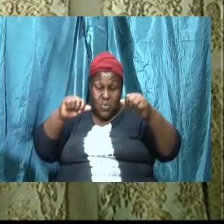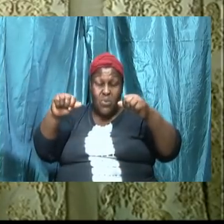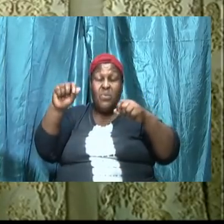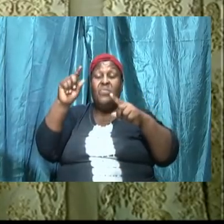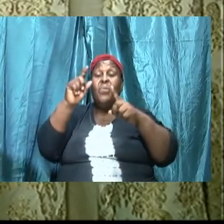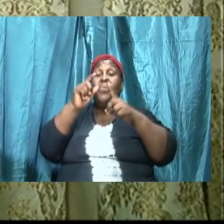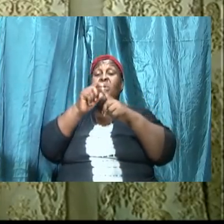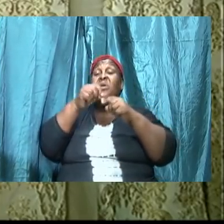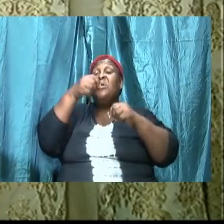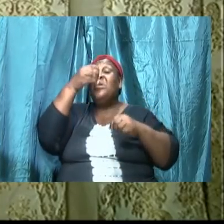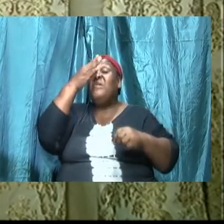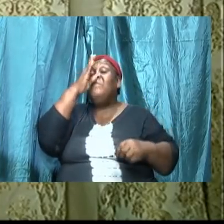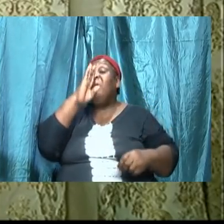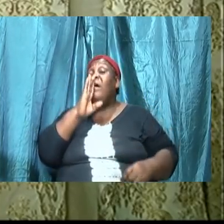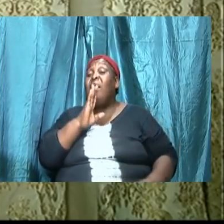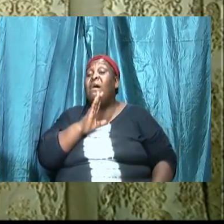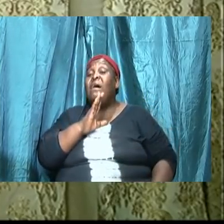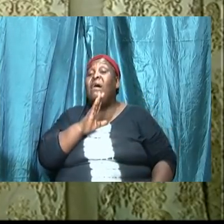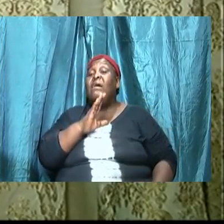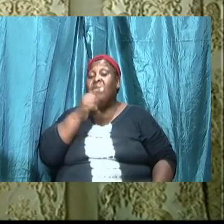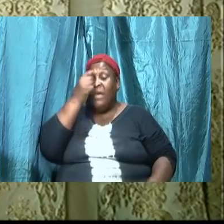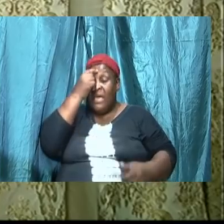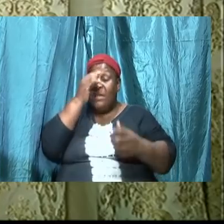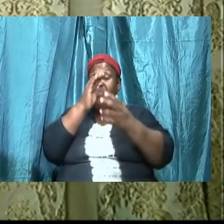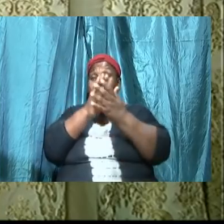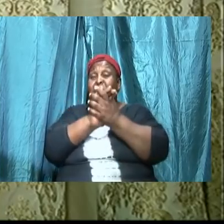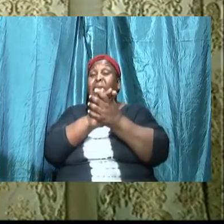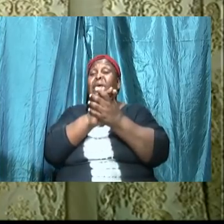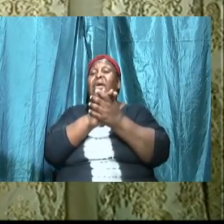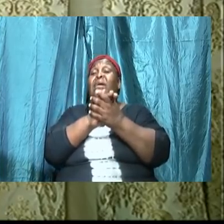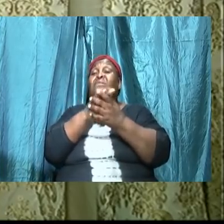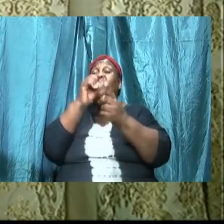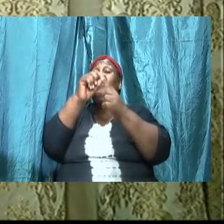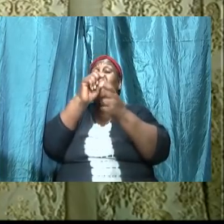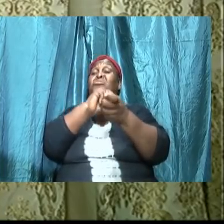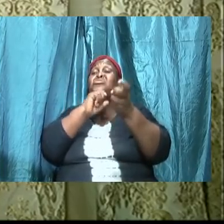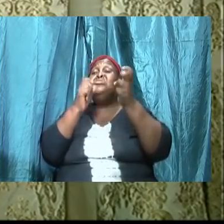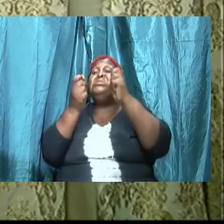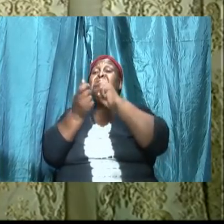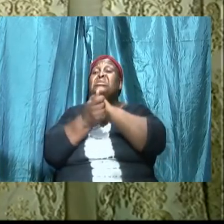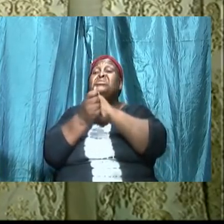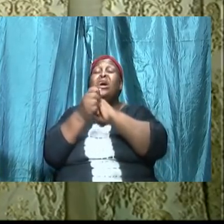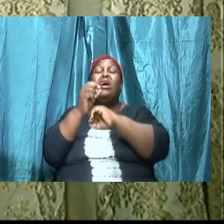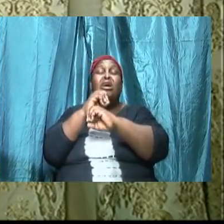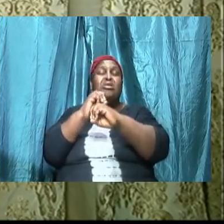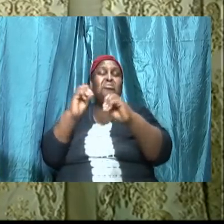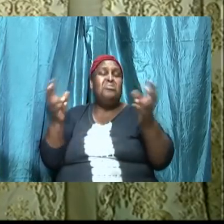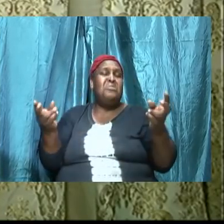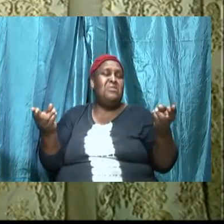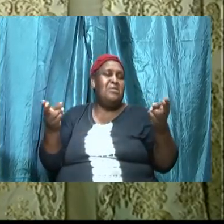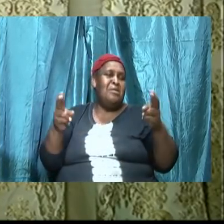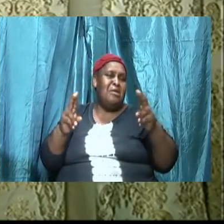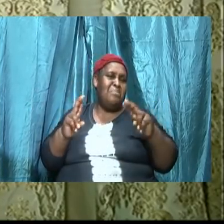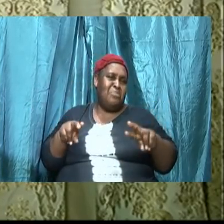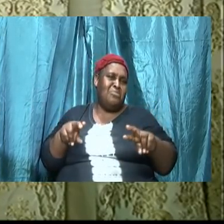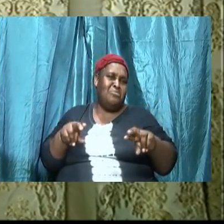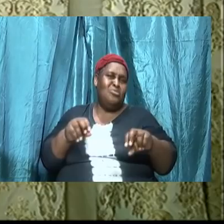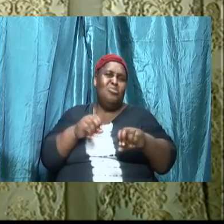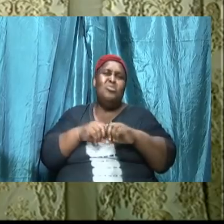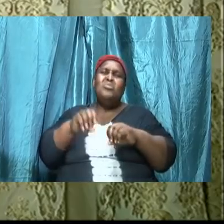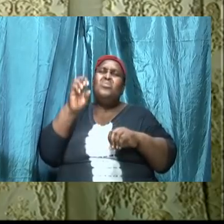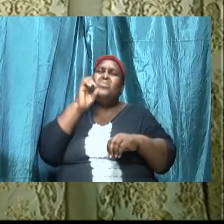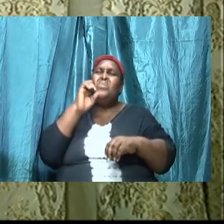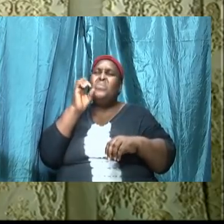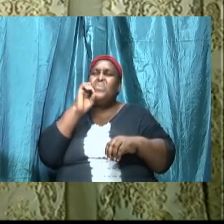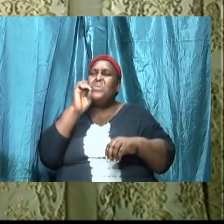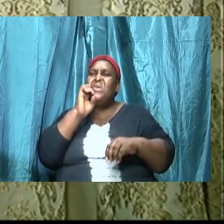the word could be changed and altered and nothing would happen and she did what she did and